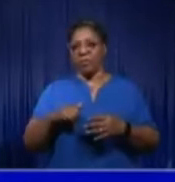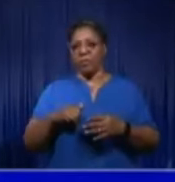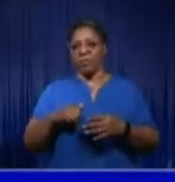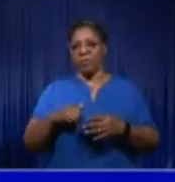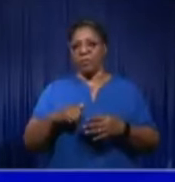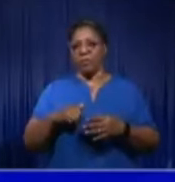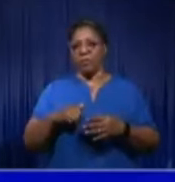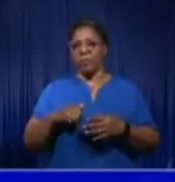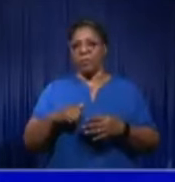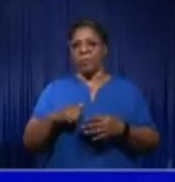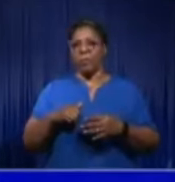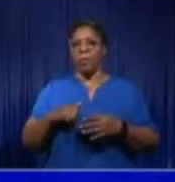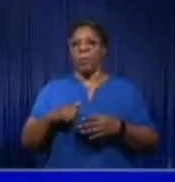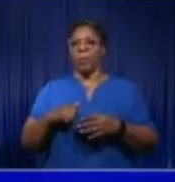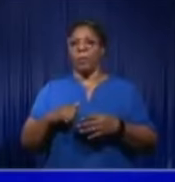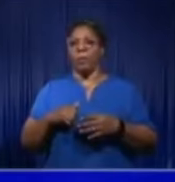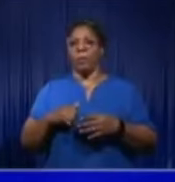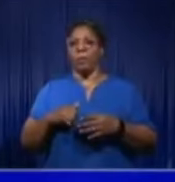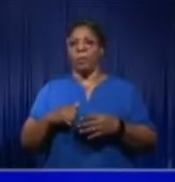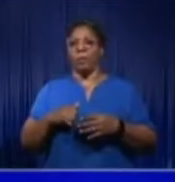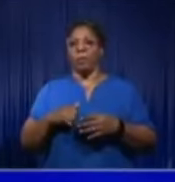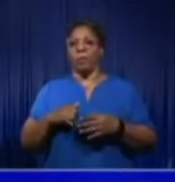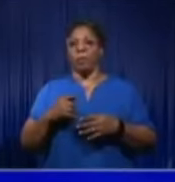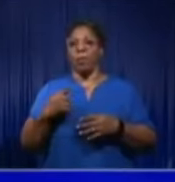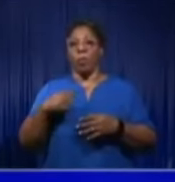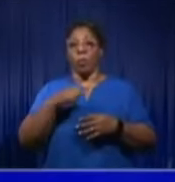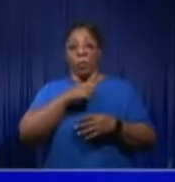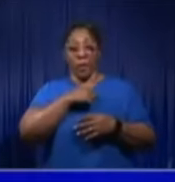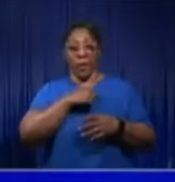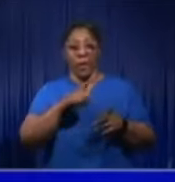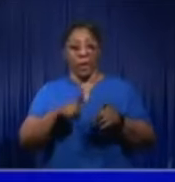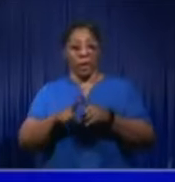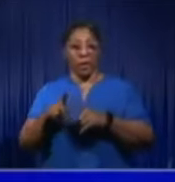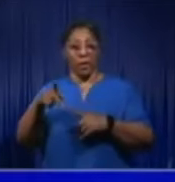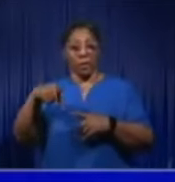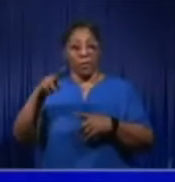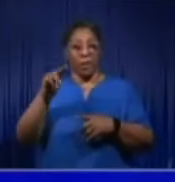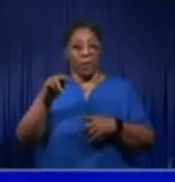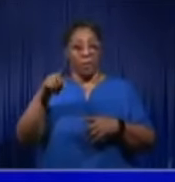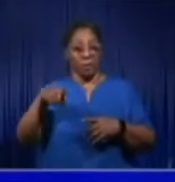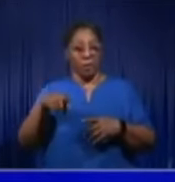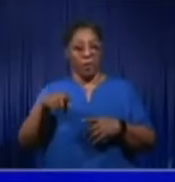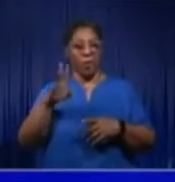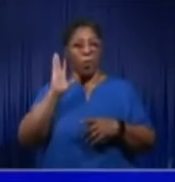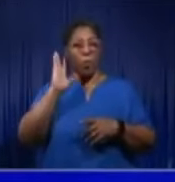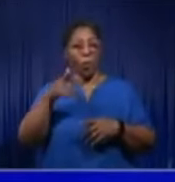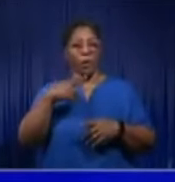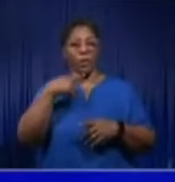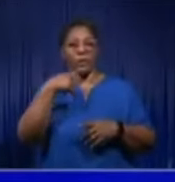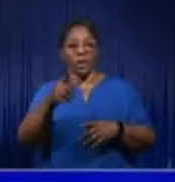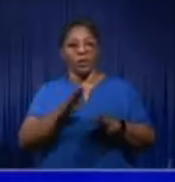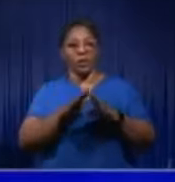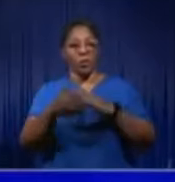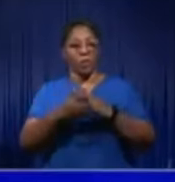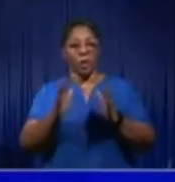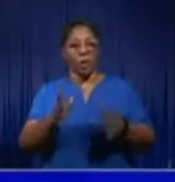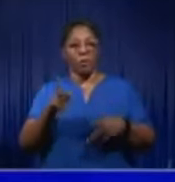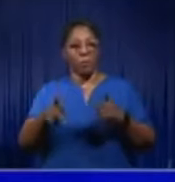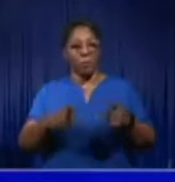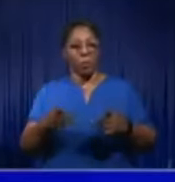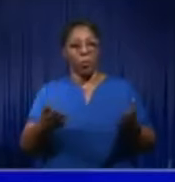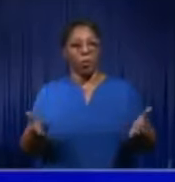We, as PNP, will say to the Jamaican people, our accountability, our